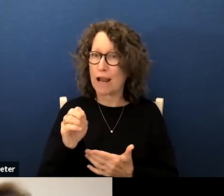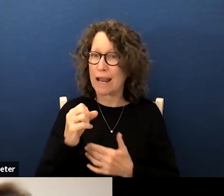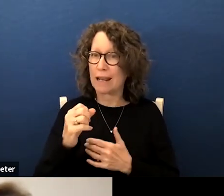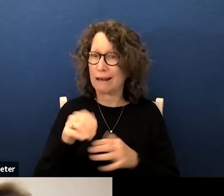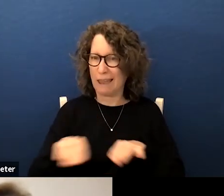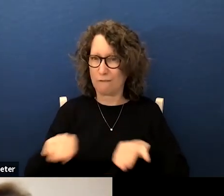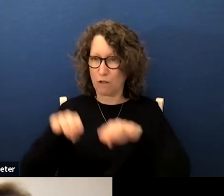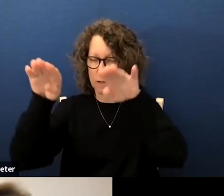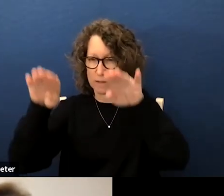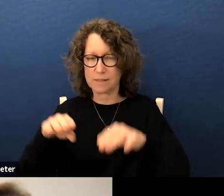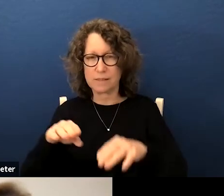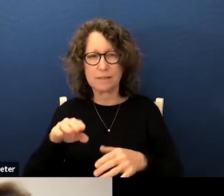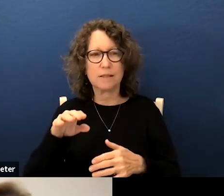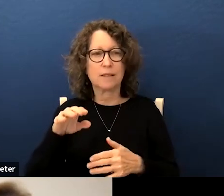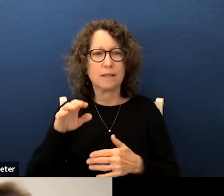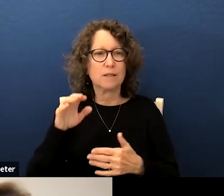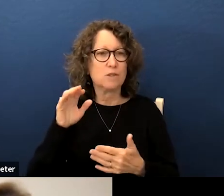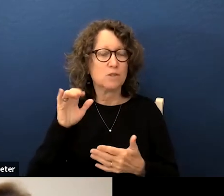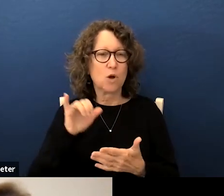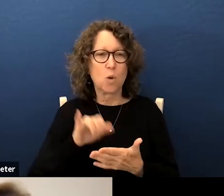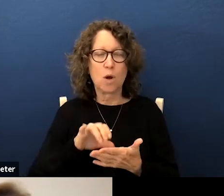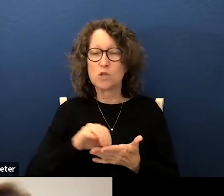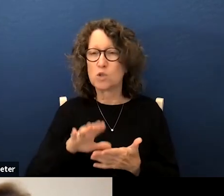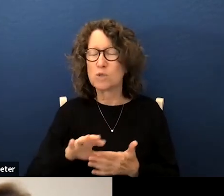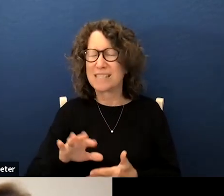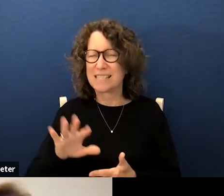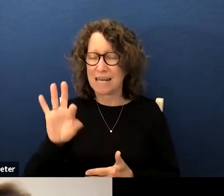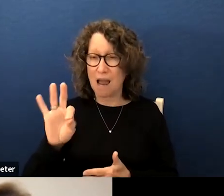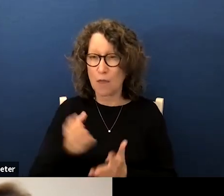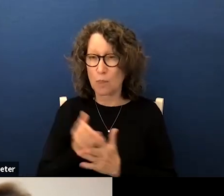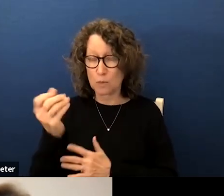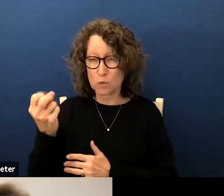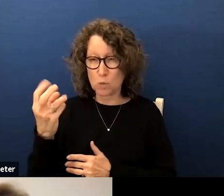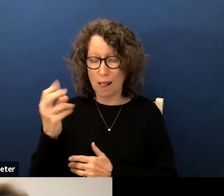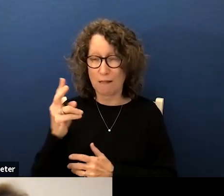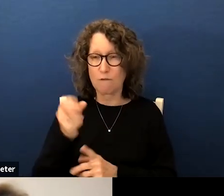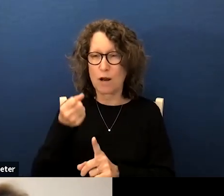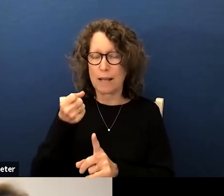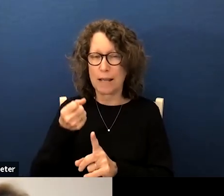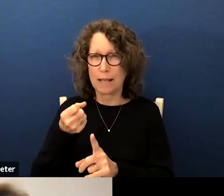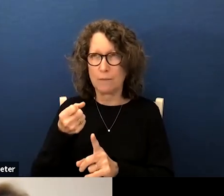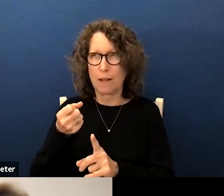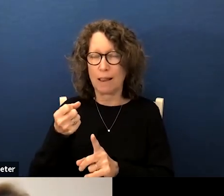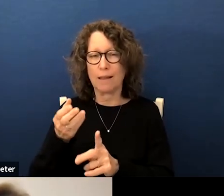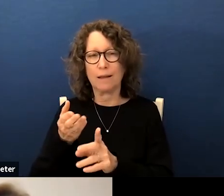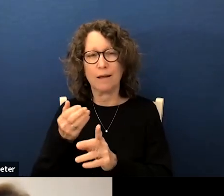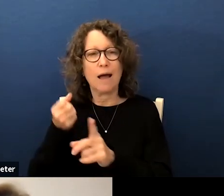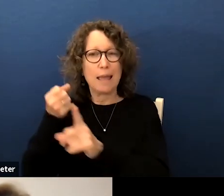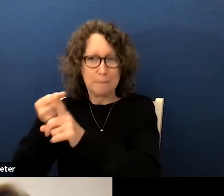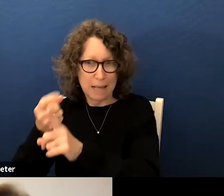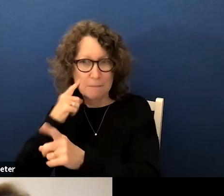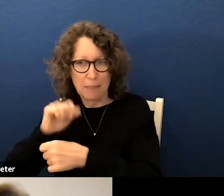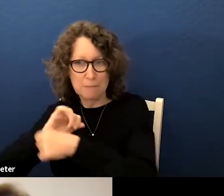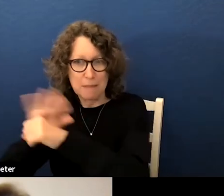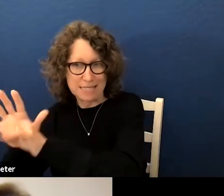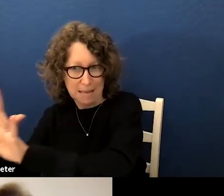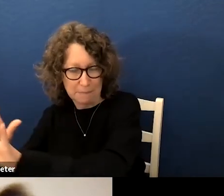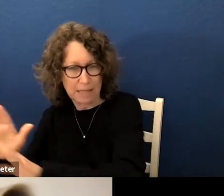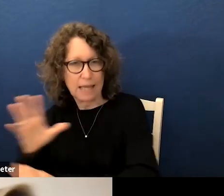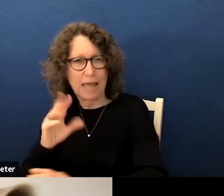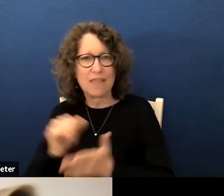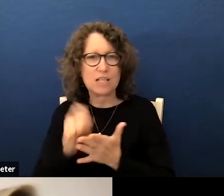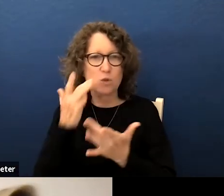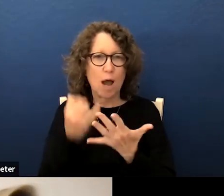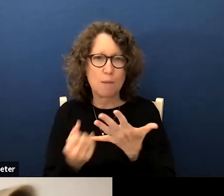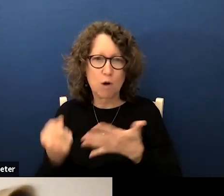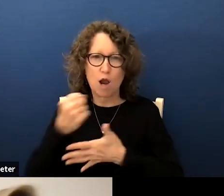so that's students 9 through 12 were impacted by that well students beyond 9 through 12 are impacted by the pandemic and that's why i was talking about